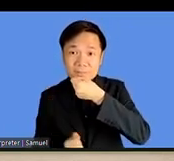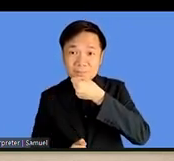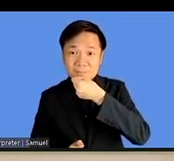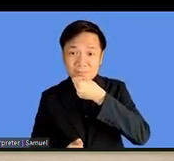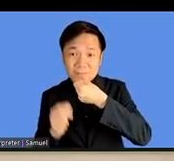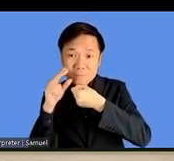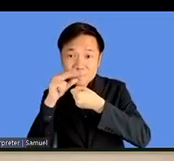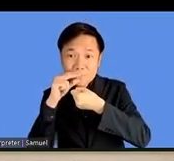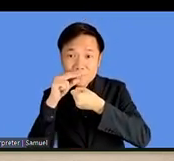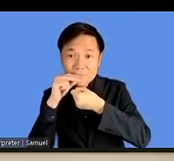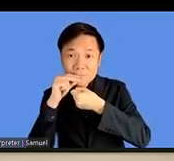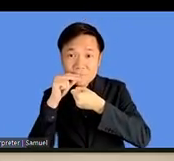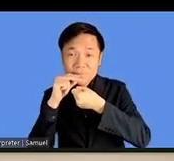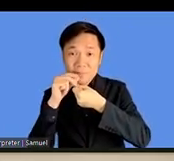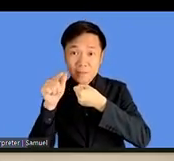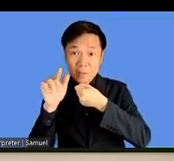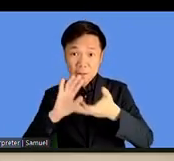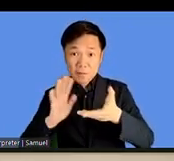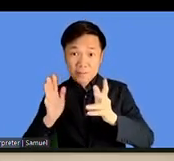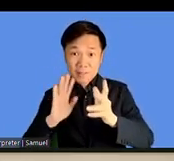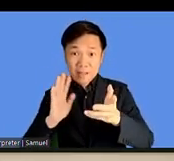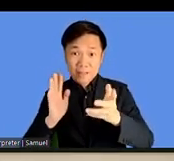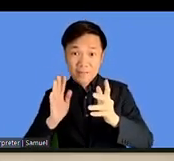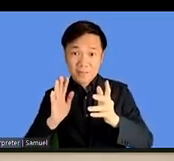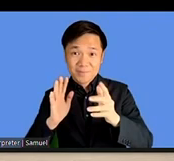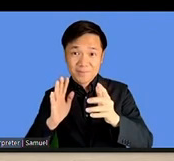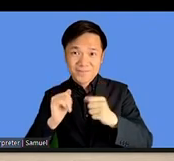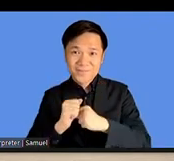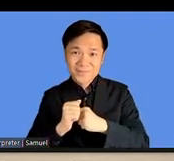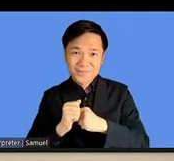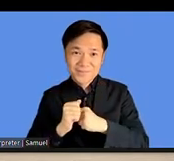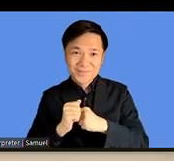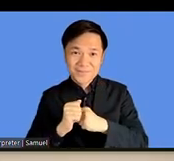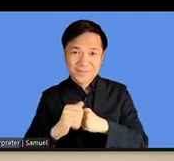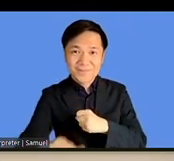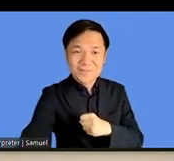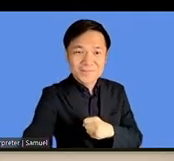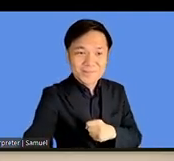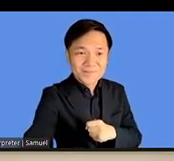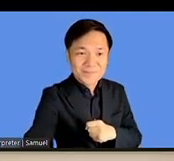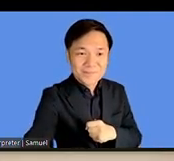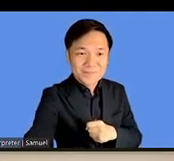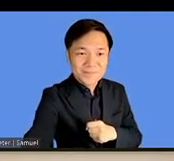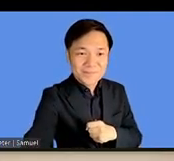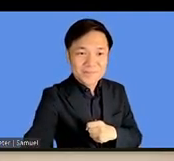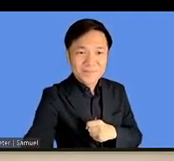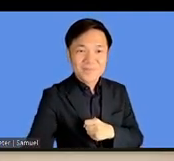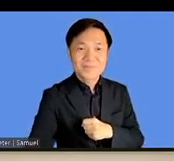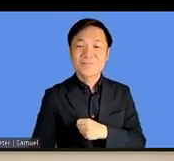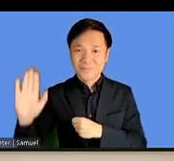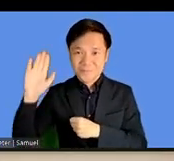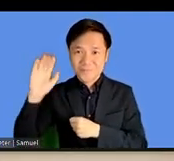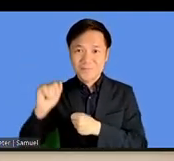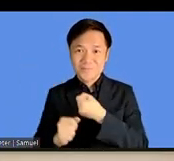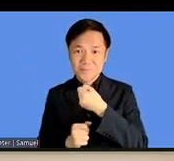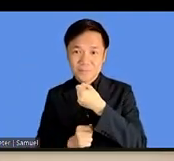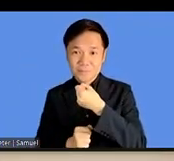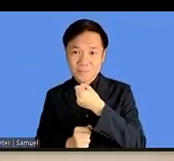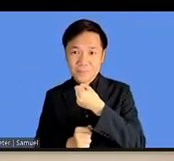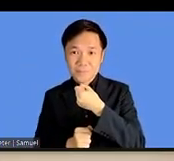or, He's there now. IS interpreter could, uh, interpret, he said, uh,